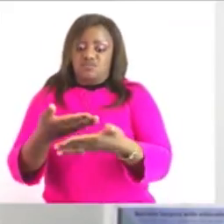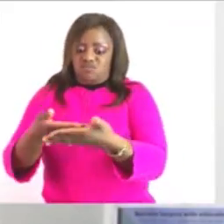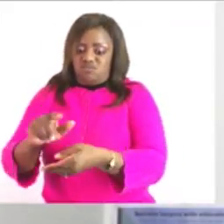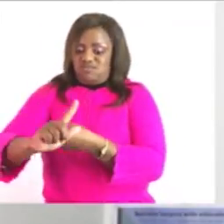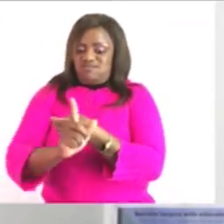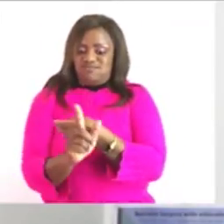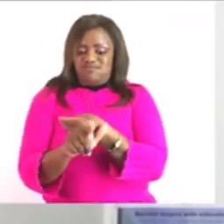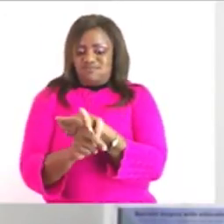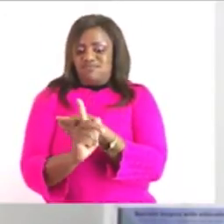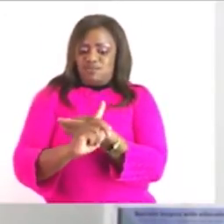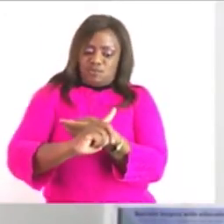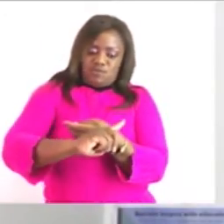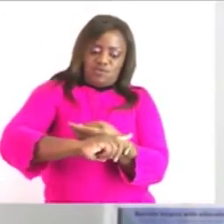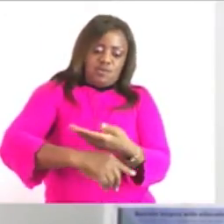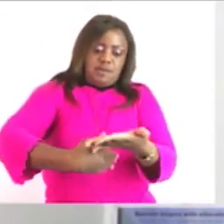take it out